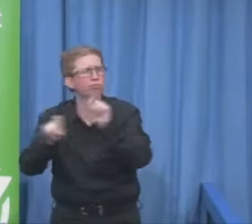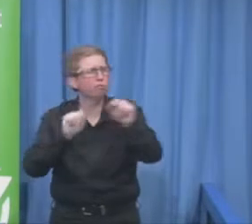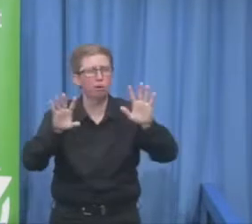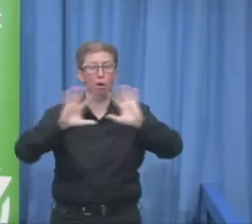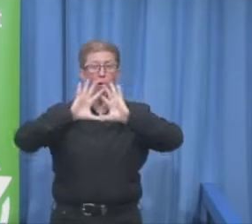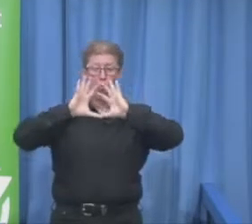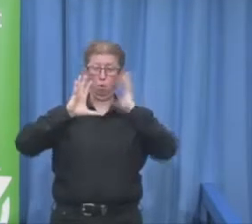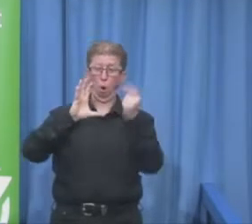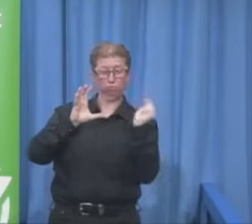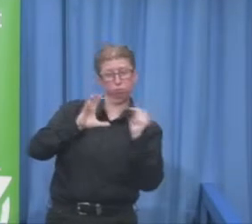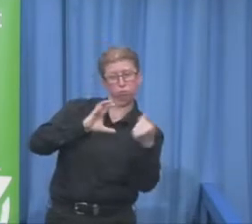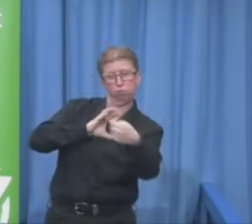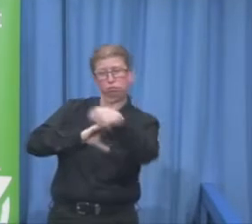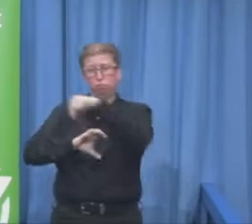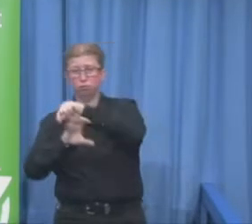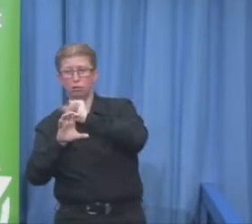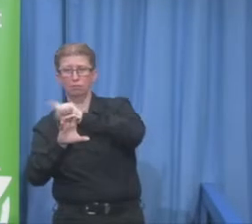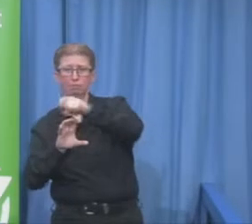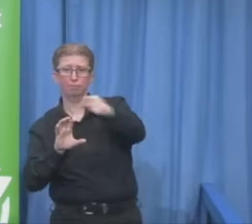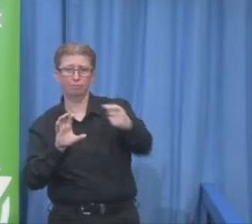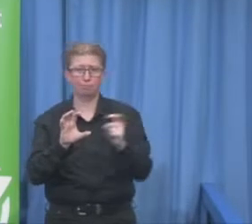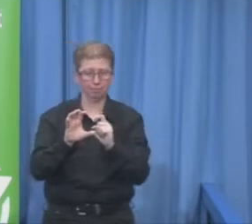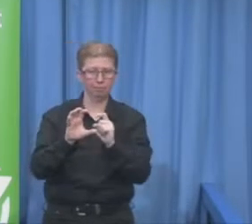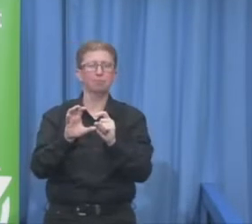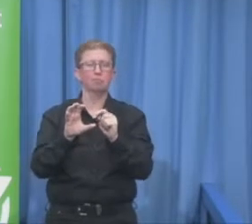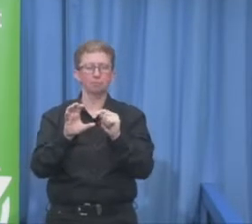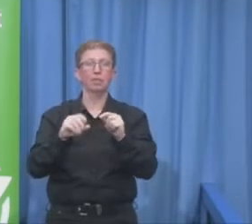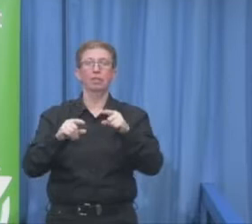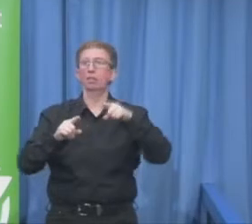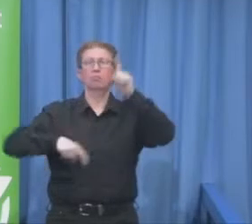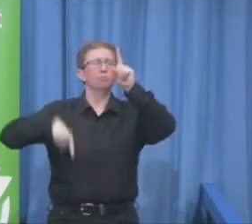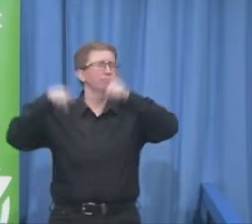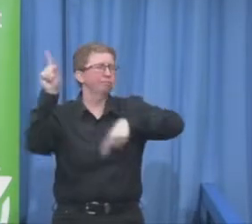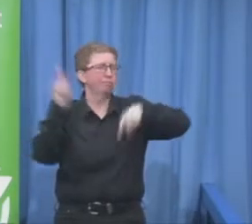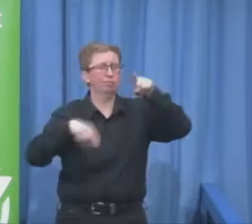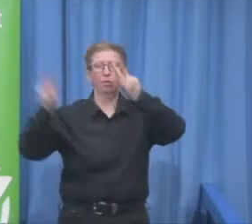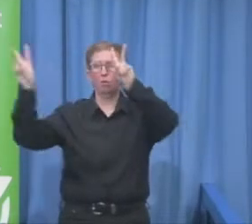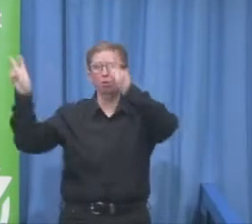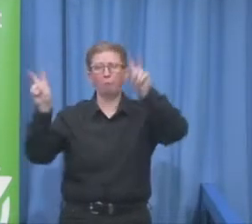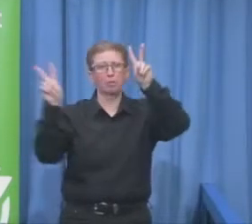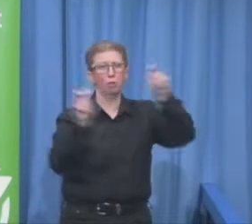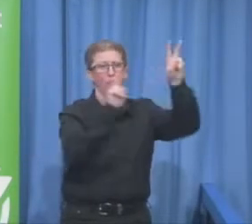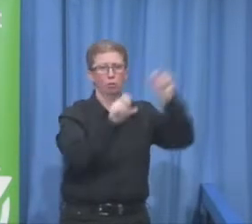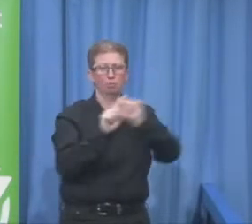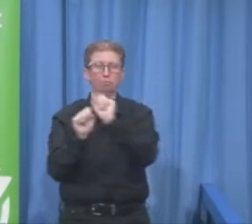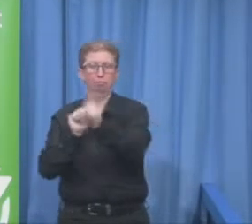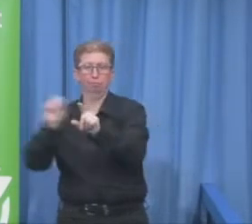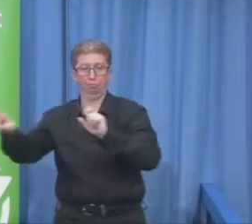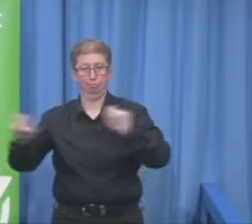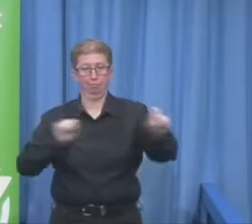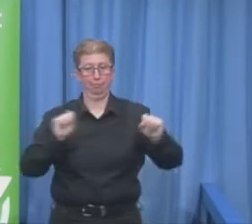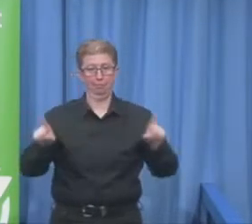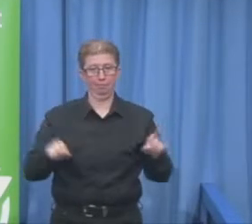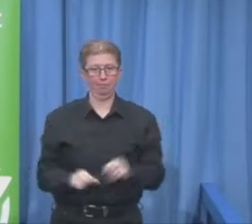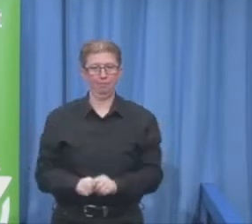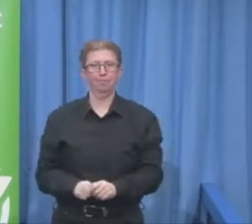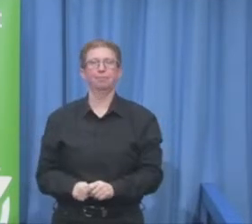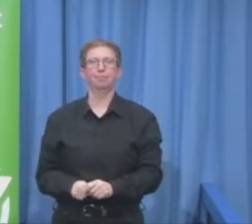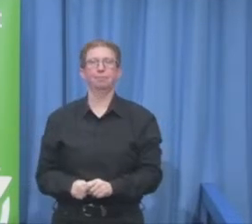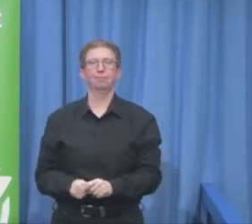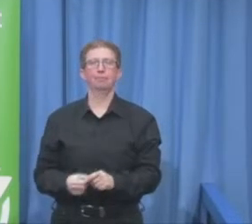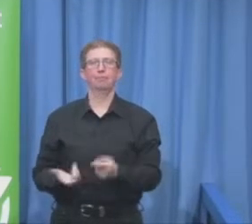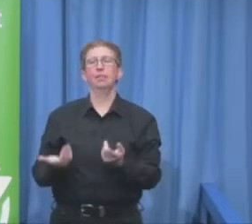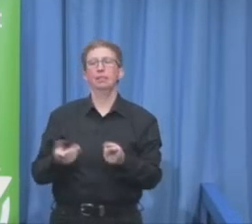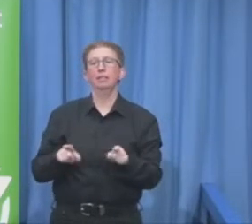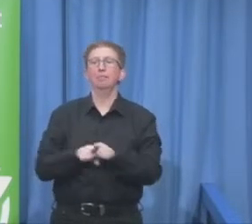UN CRPD. With the input we get we create like a map where we can get